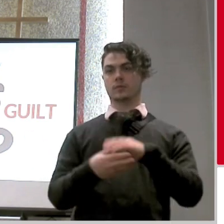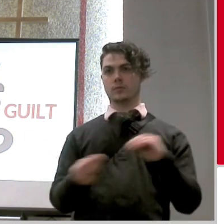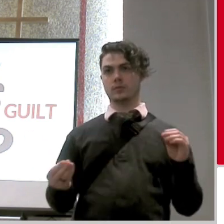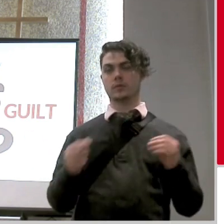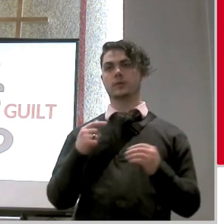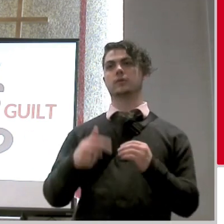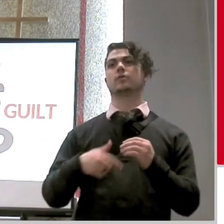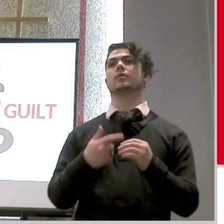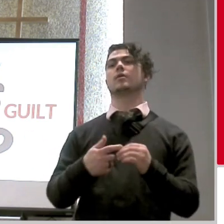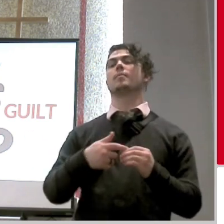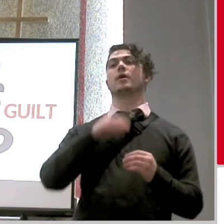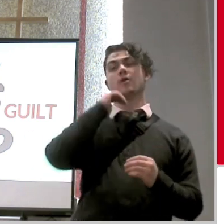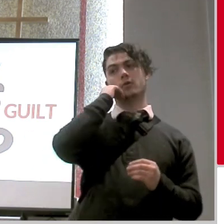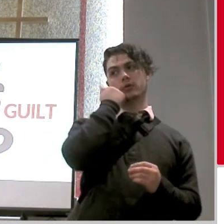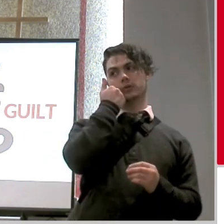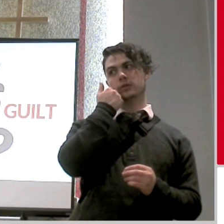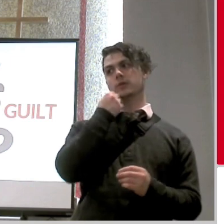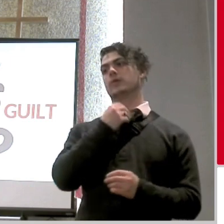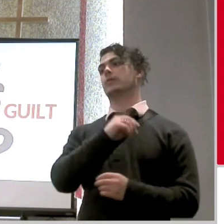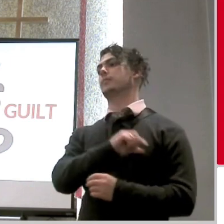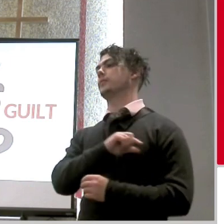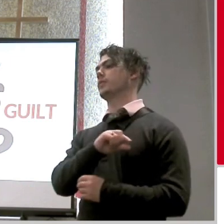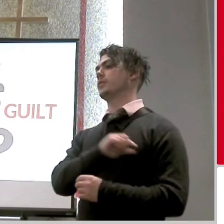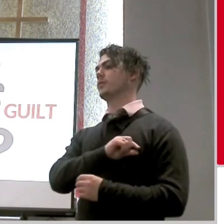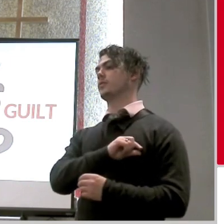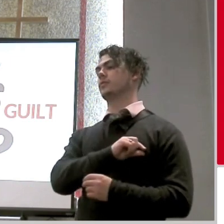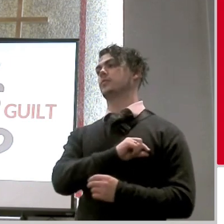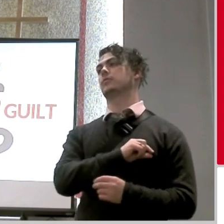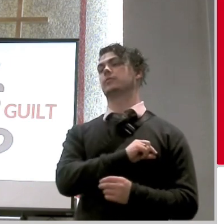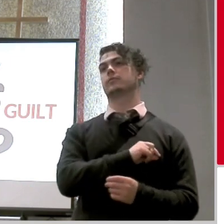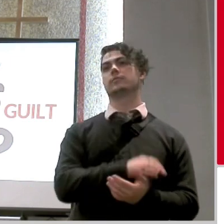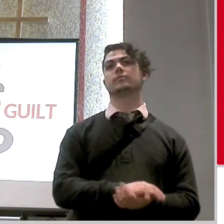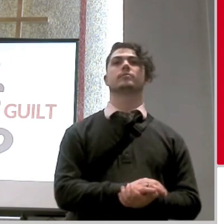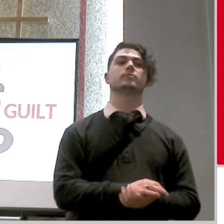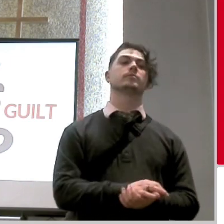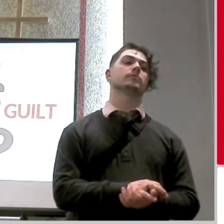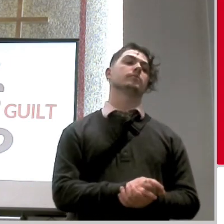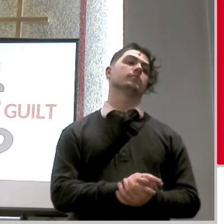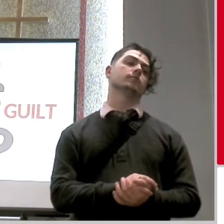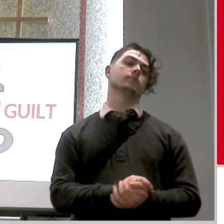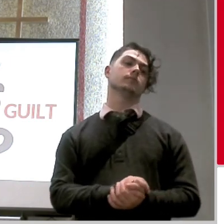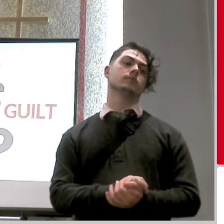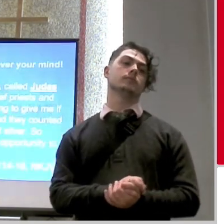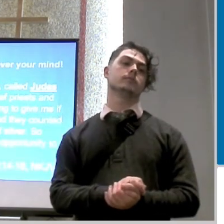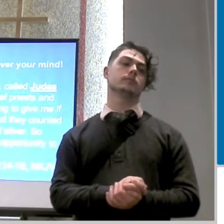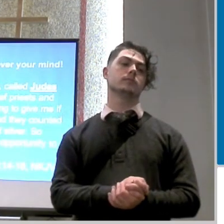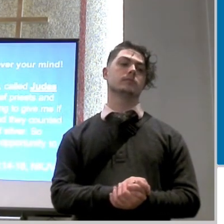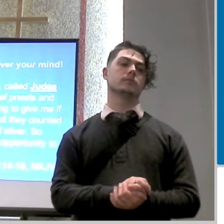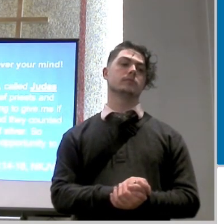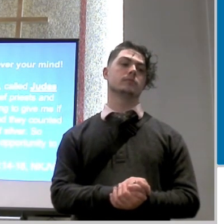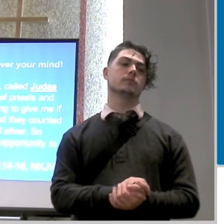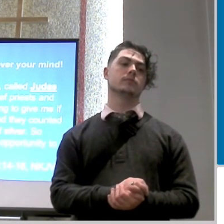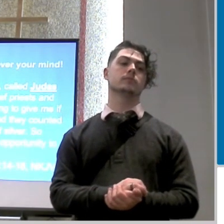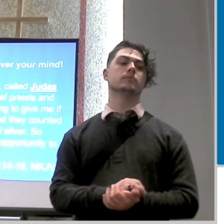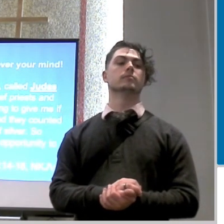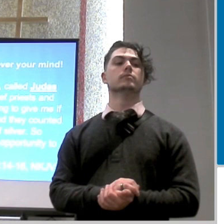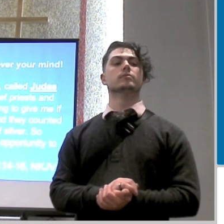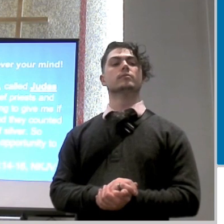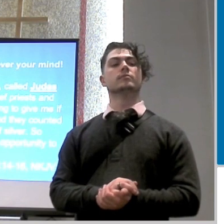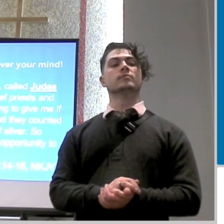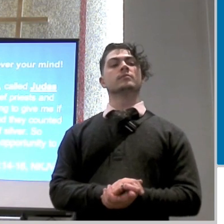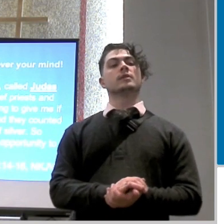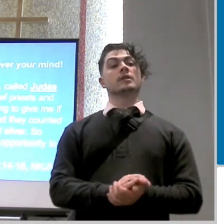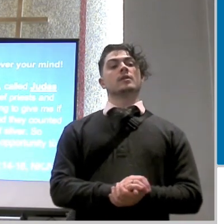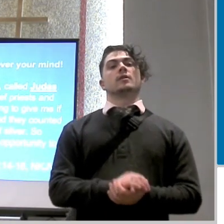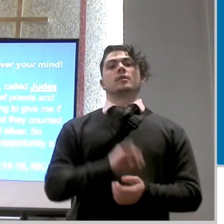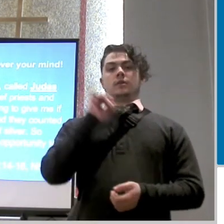what how we end up when we don't do what we need to do so let's take a look at